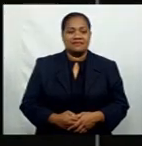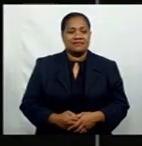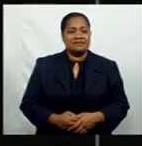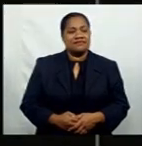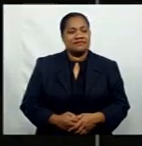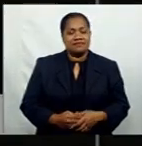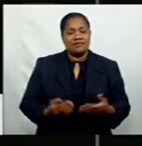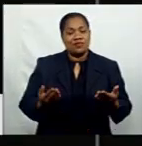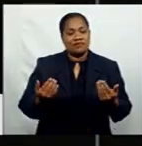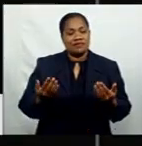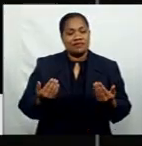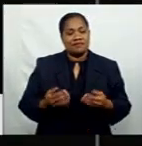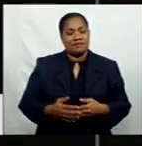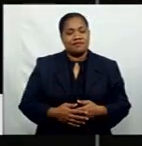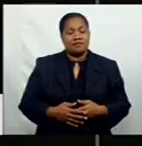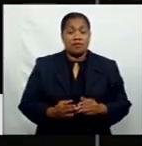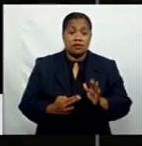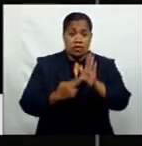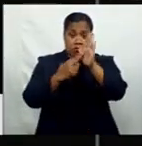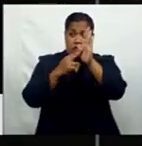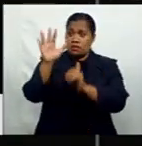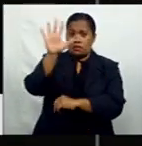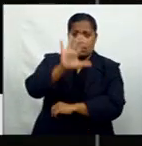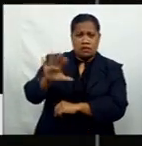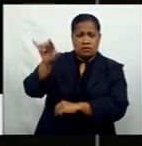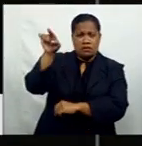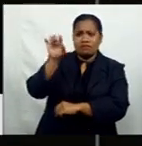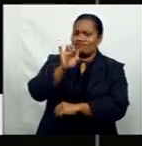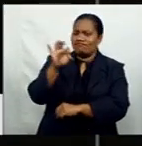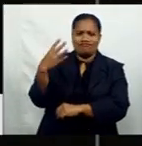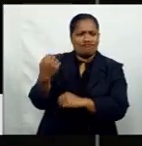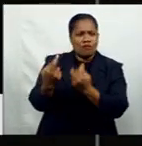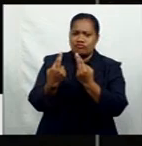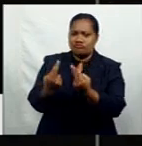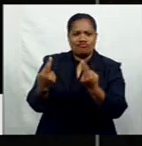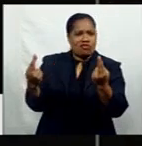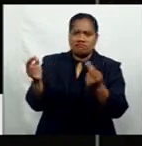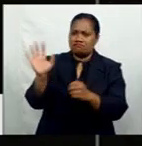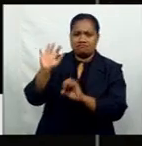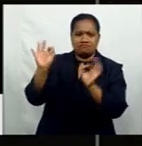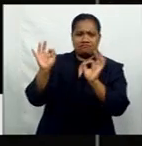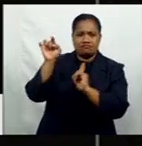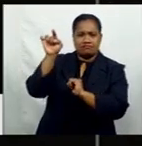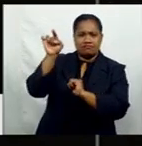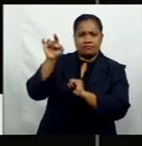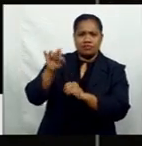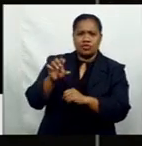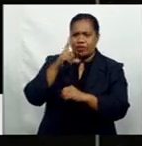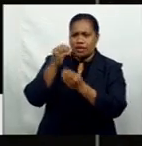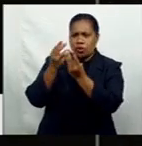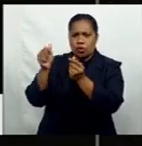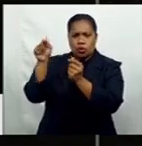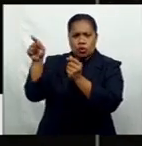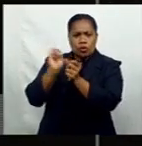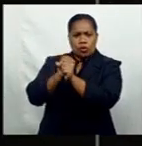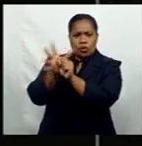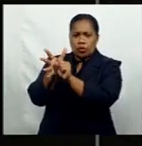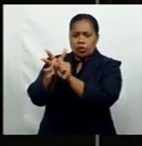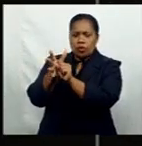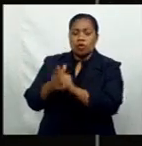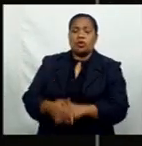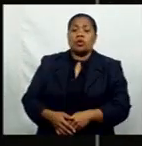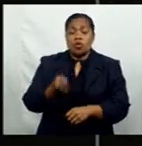Welcome back. The Northern Division does not have the resources to deal with an outbreak of COVID-19, says Tui Madhuwata